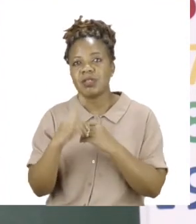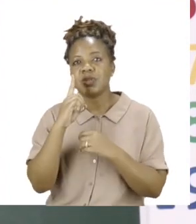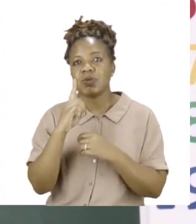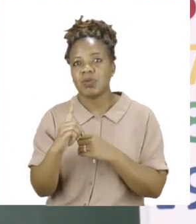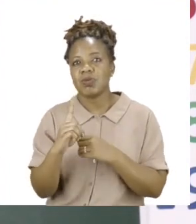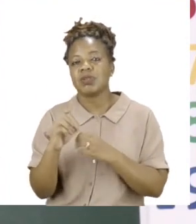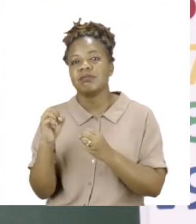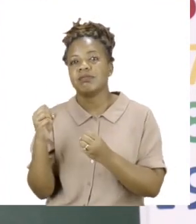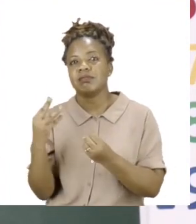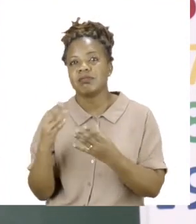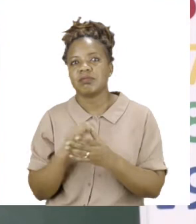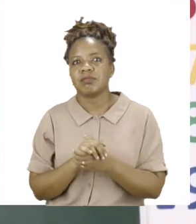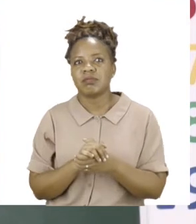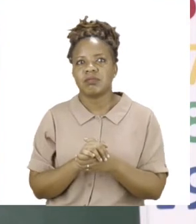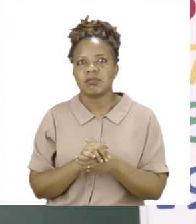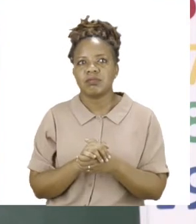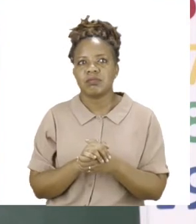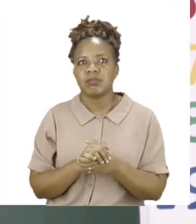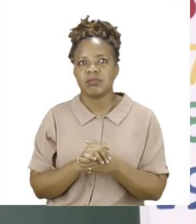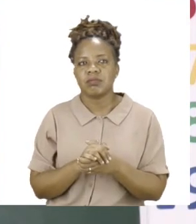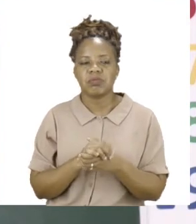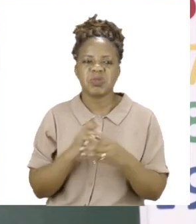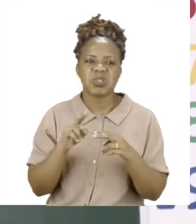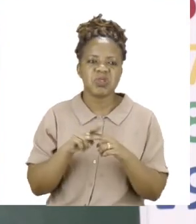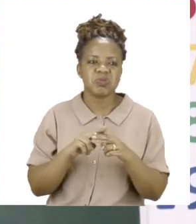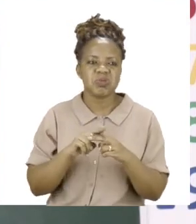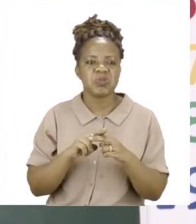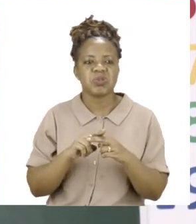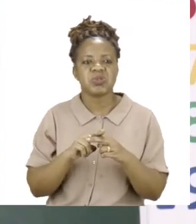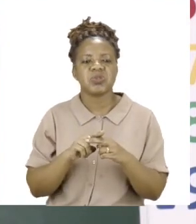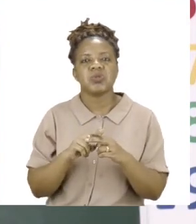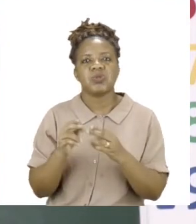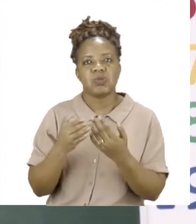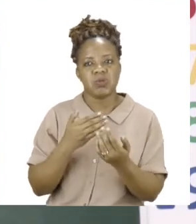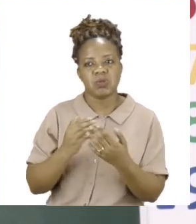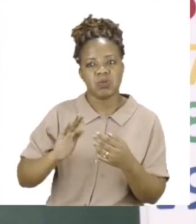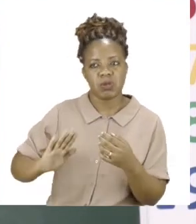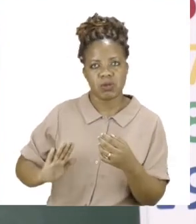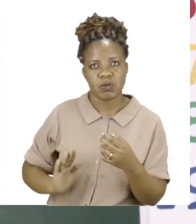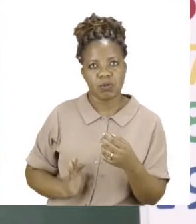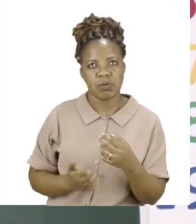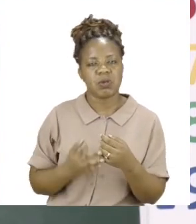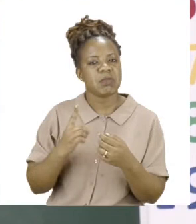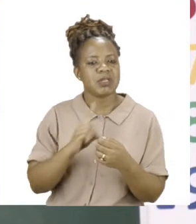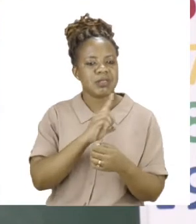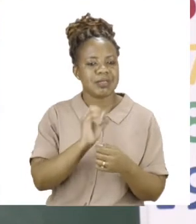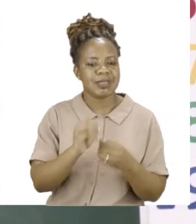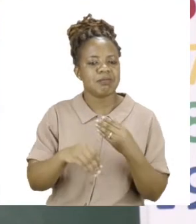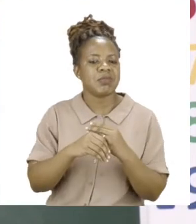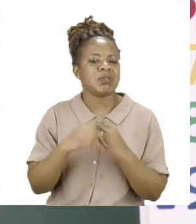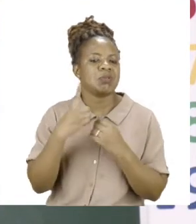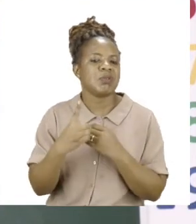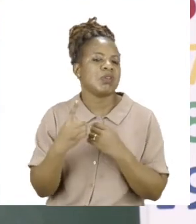fingers or your counters or your number line, of which this one is very easy for us. 10 plus